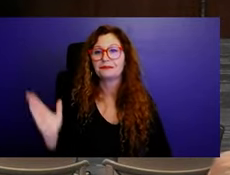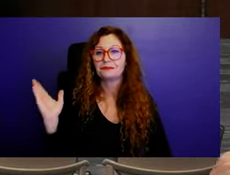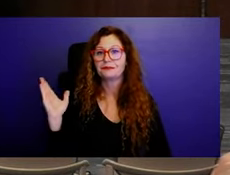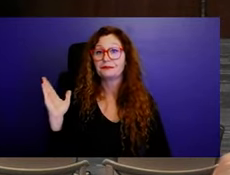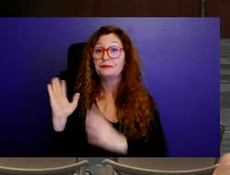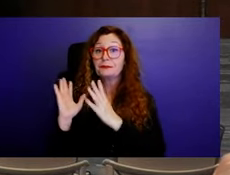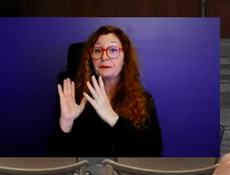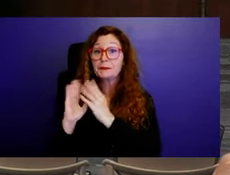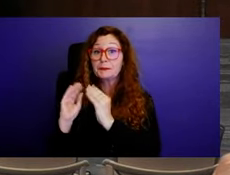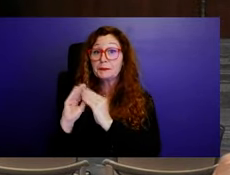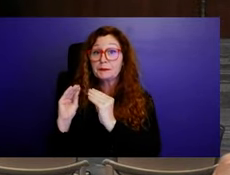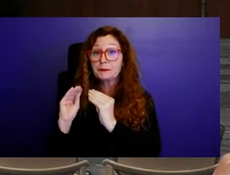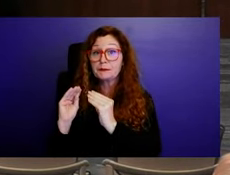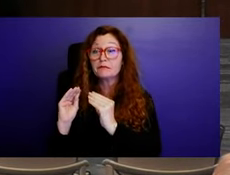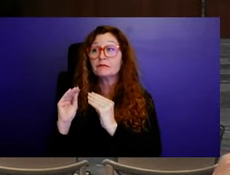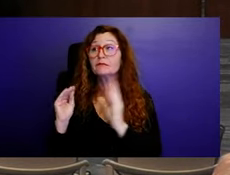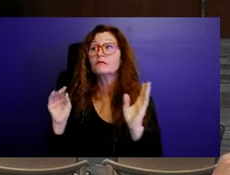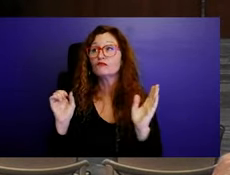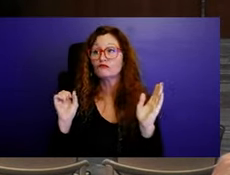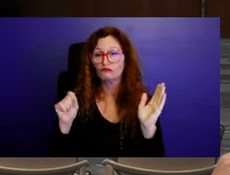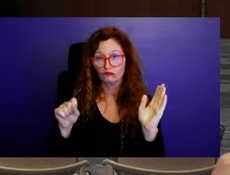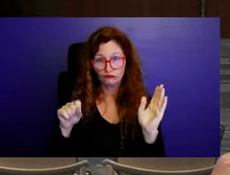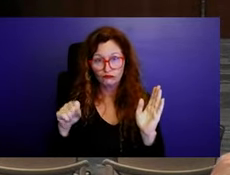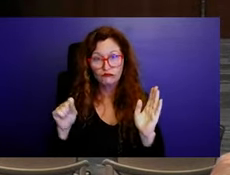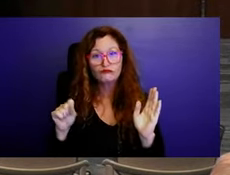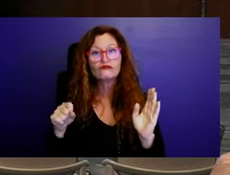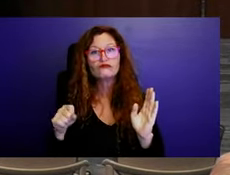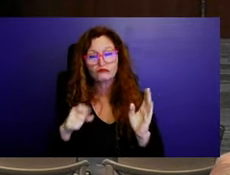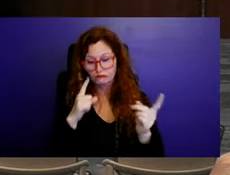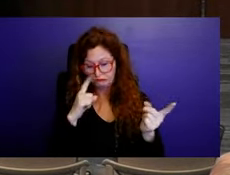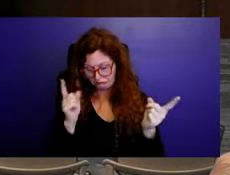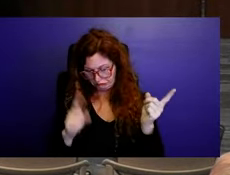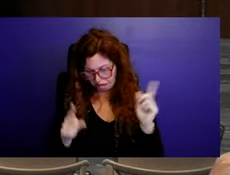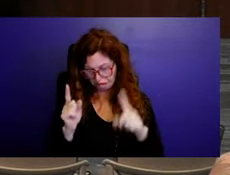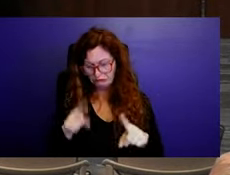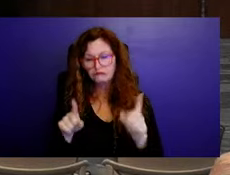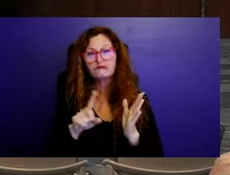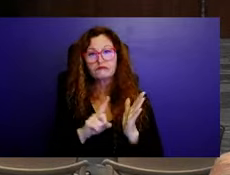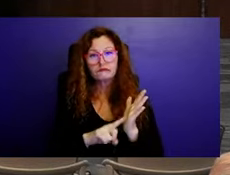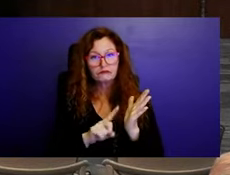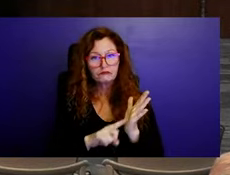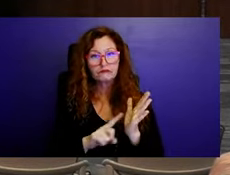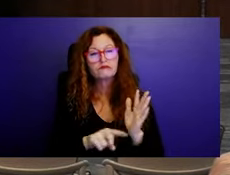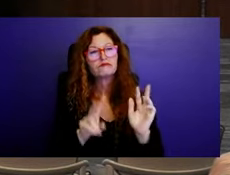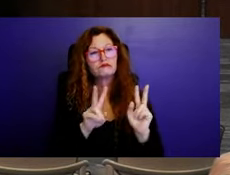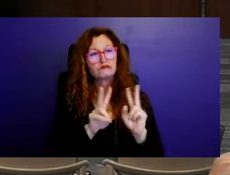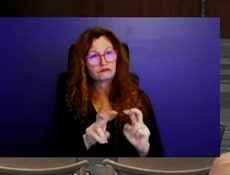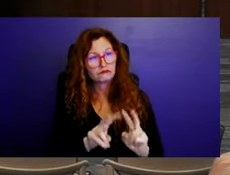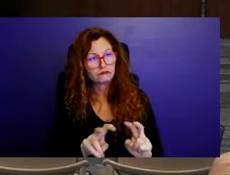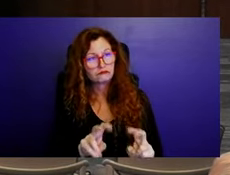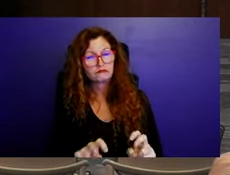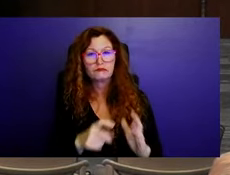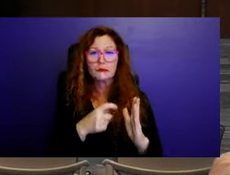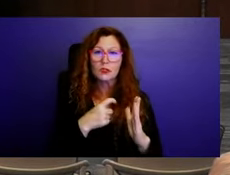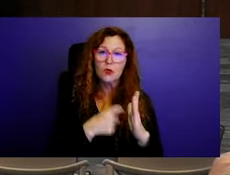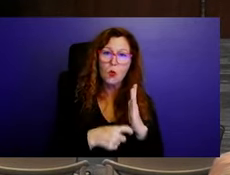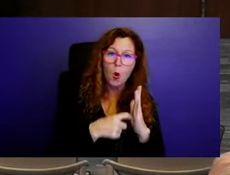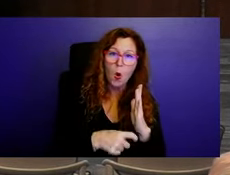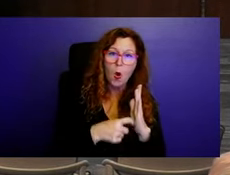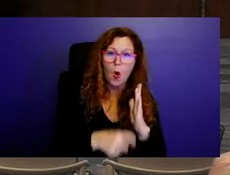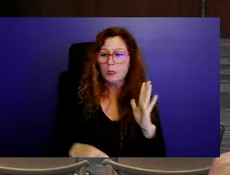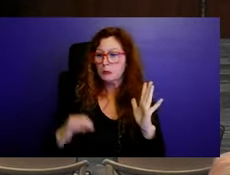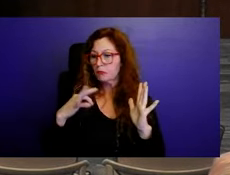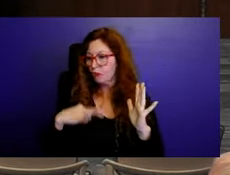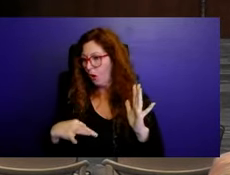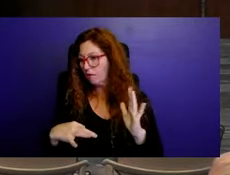I'm in favor of, um, doing research on both and doing the cost benefit analysis. And I think everything else has been said before. Um,